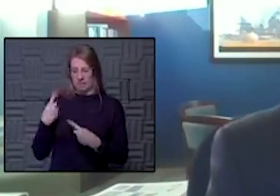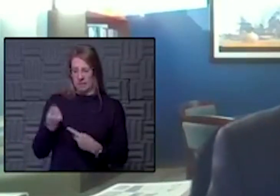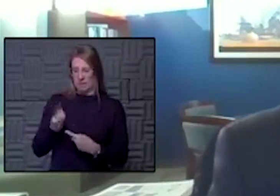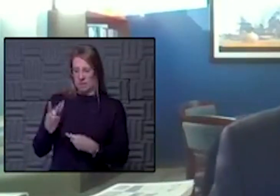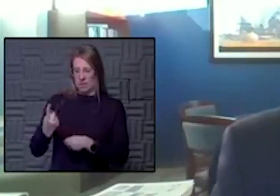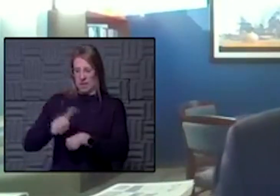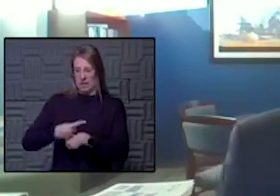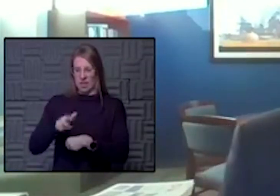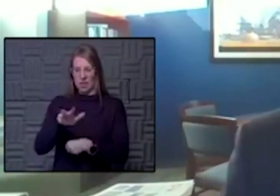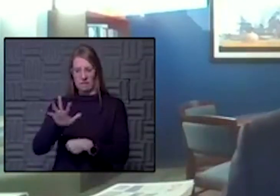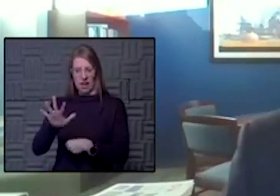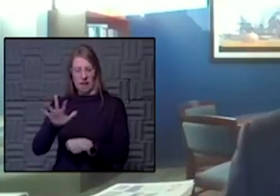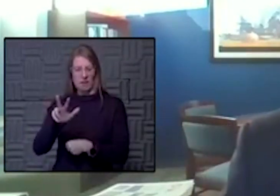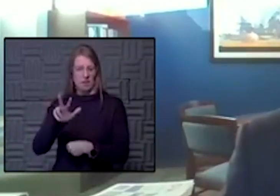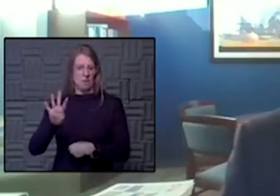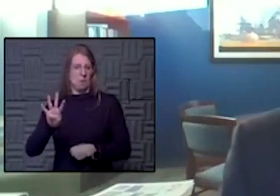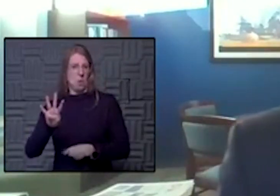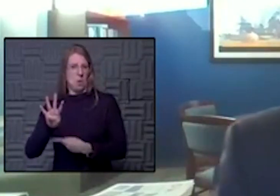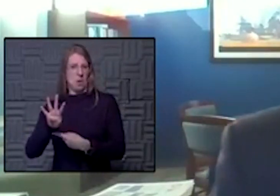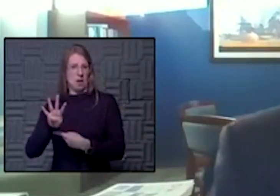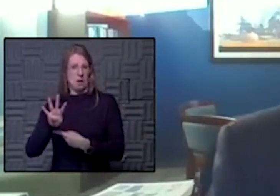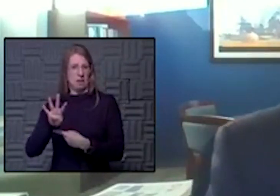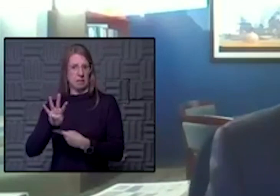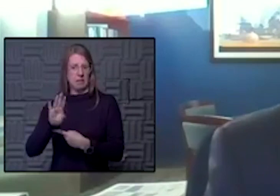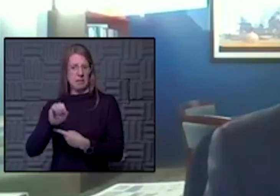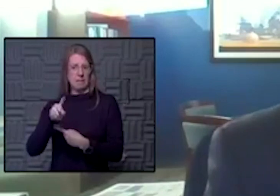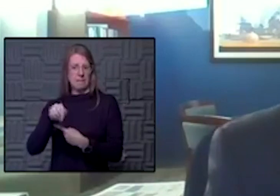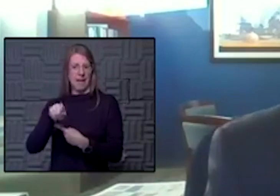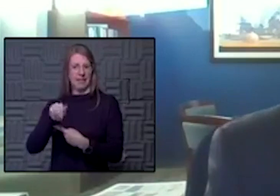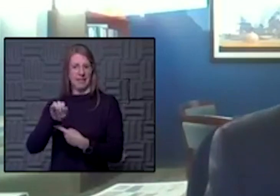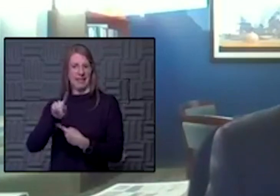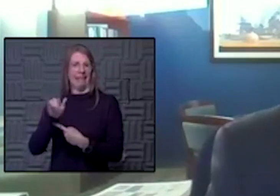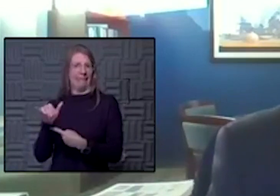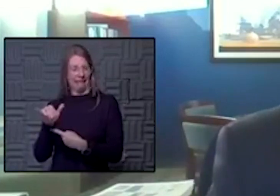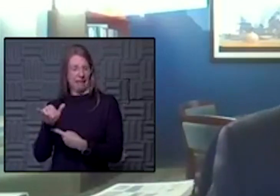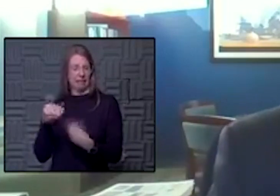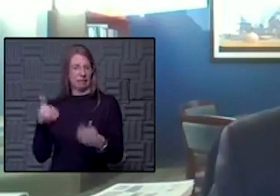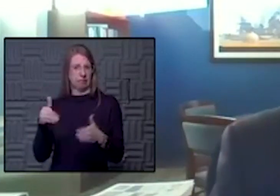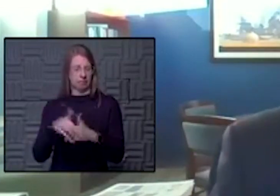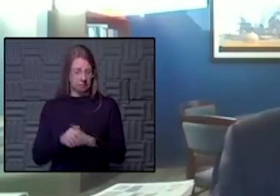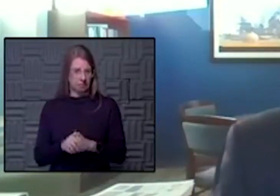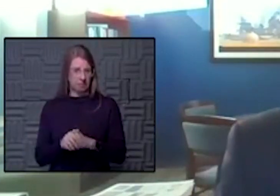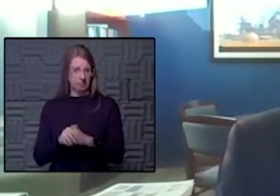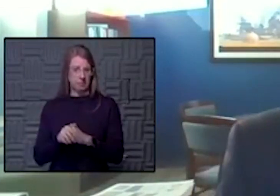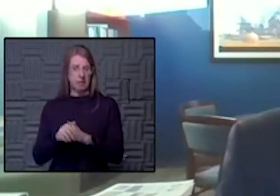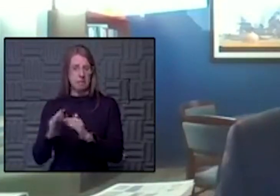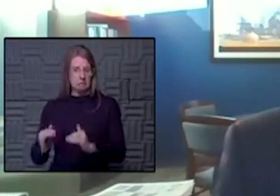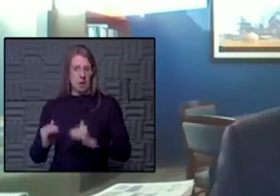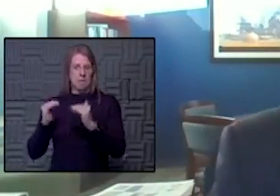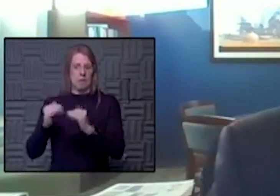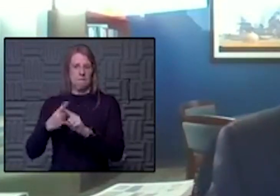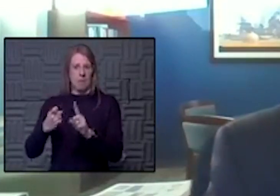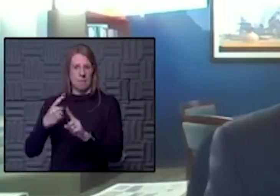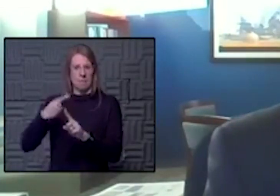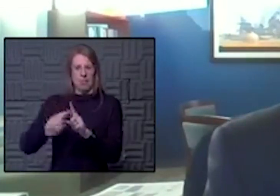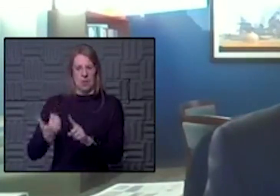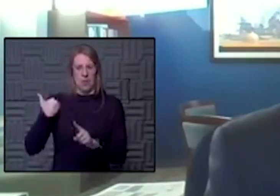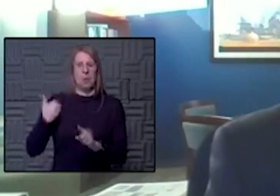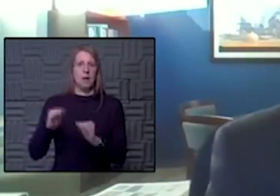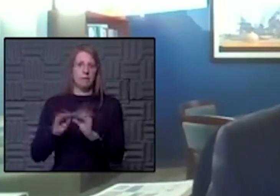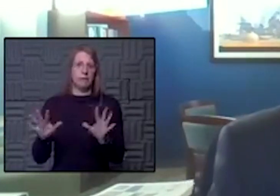been at 35, 34 capacity. And that's significantly up from where it was a month ago, obviously.